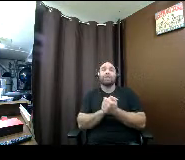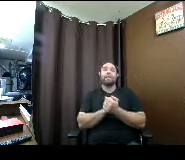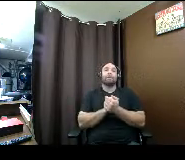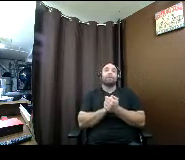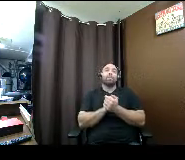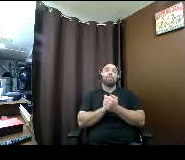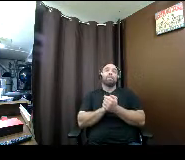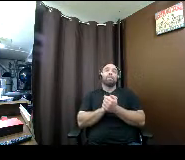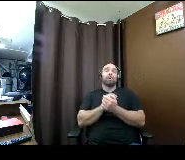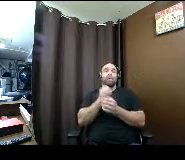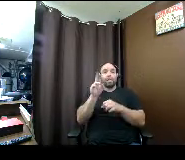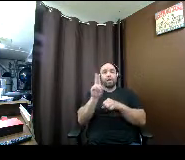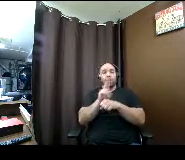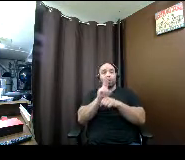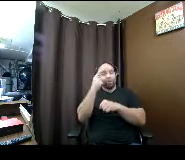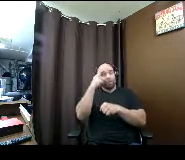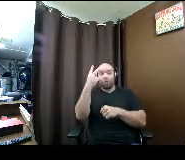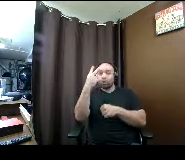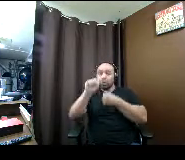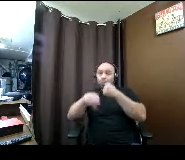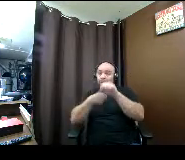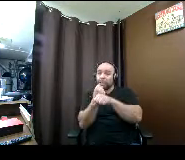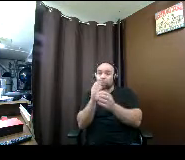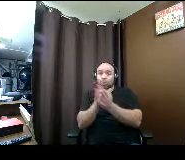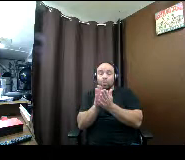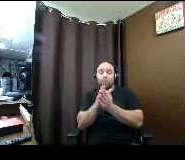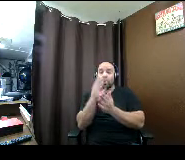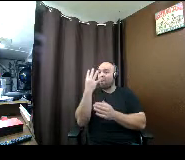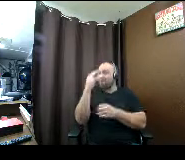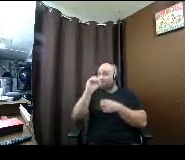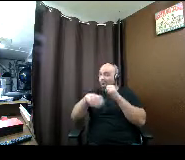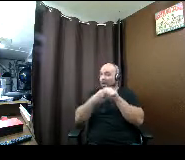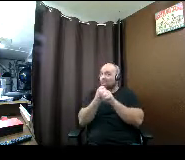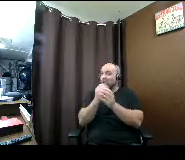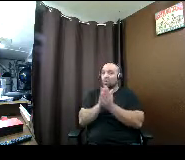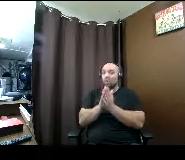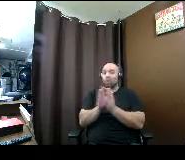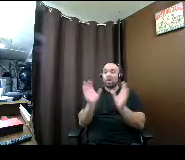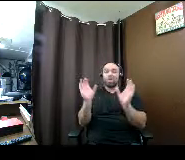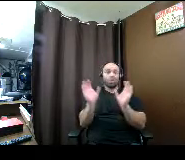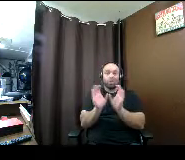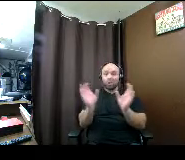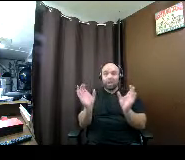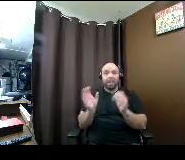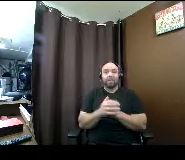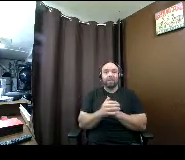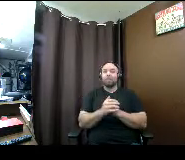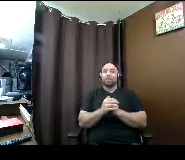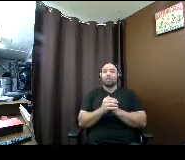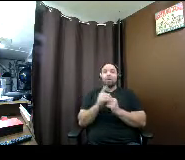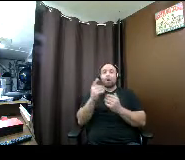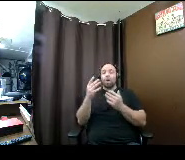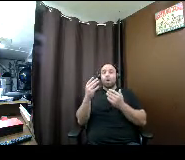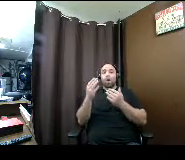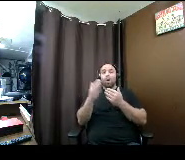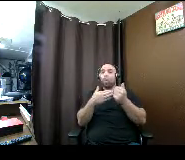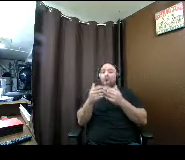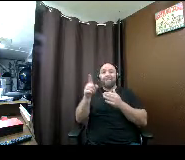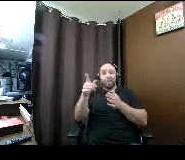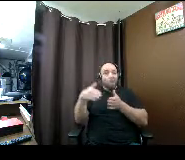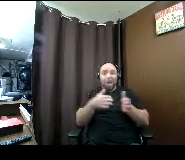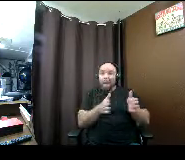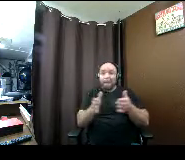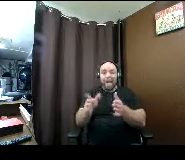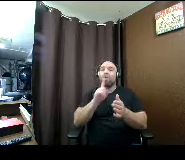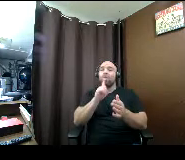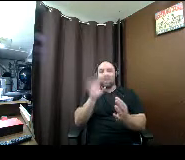uh for a two-year school a four-year school a certificate it really whatever your pathway is it really fits a lot